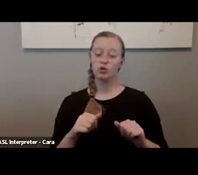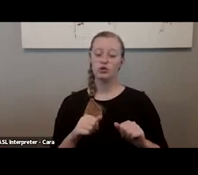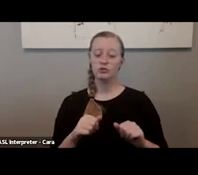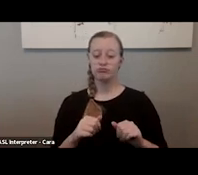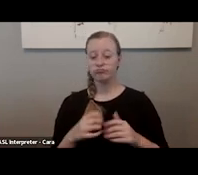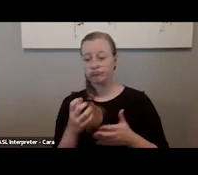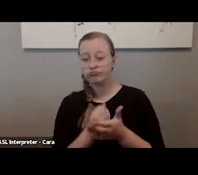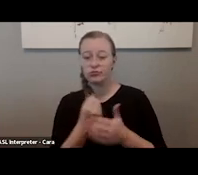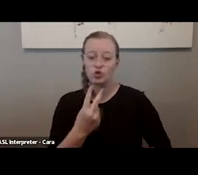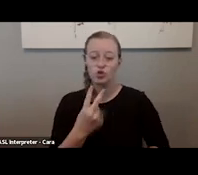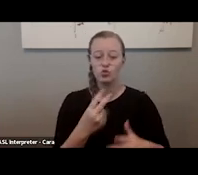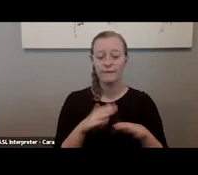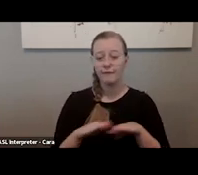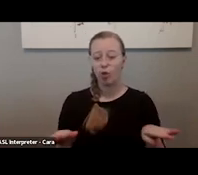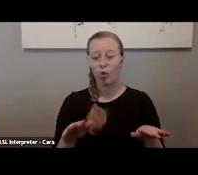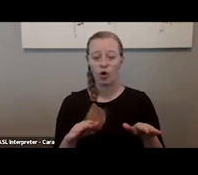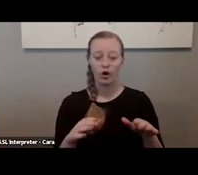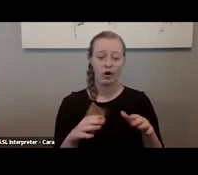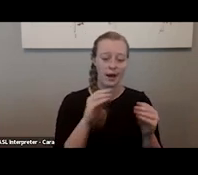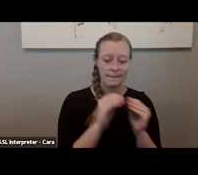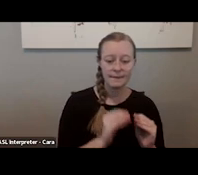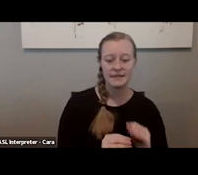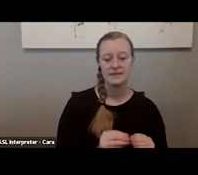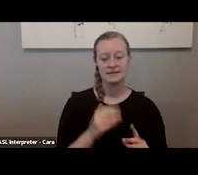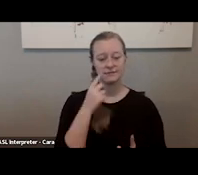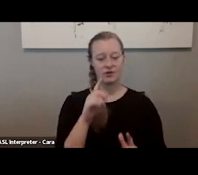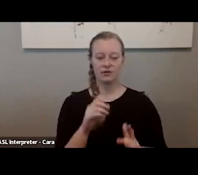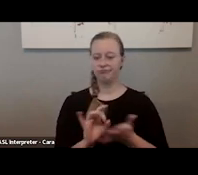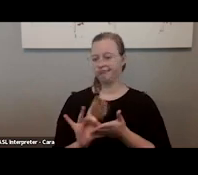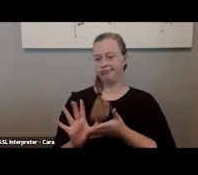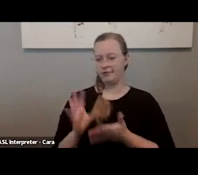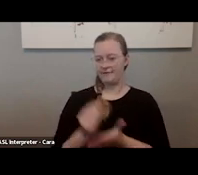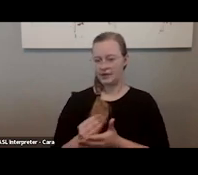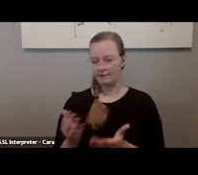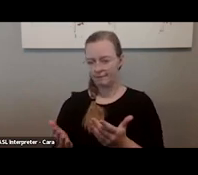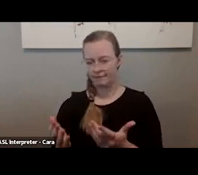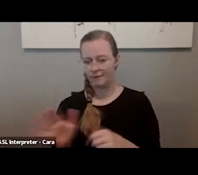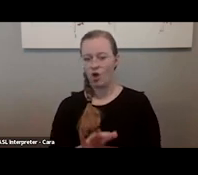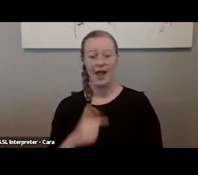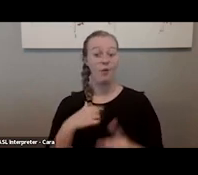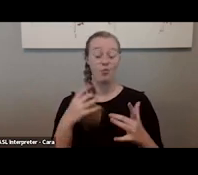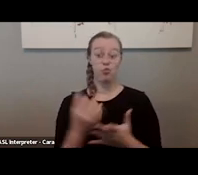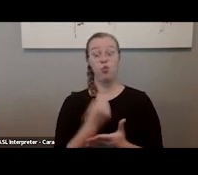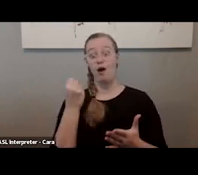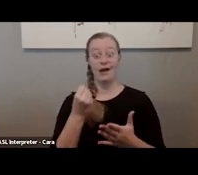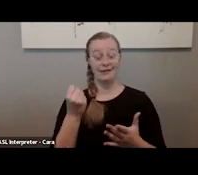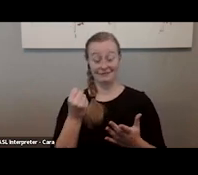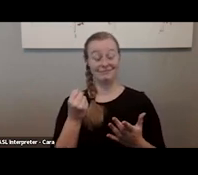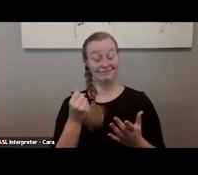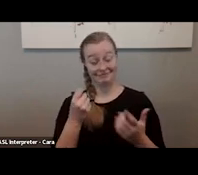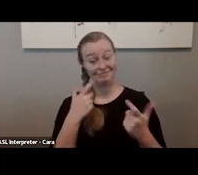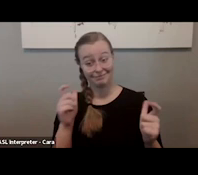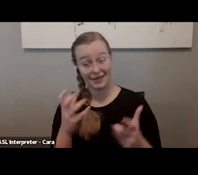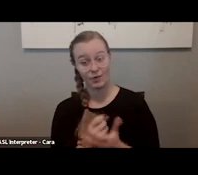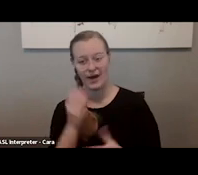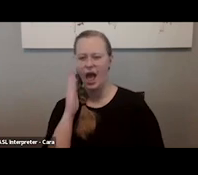House side to eliminate funding completely for these two agencies. And we won it overwhelmingly, and I'm going to be able to share those voting records